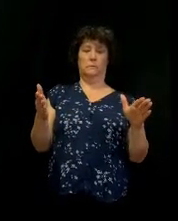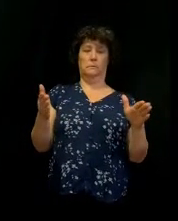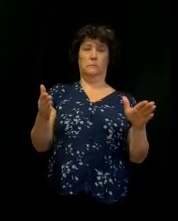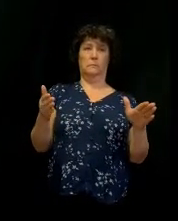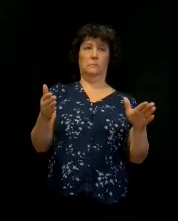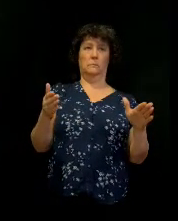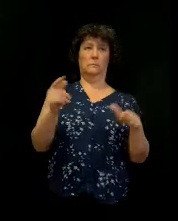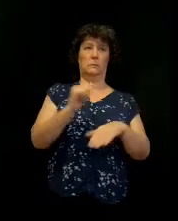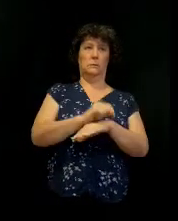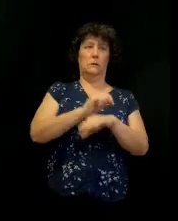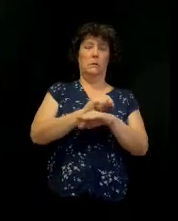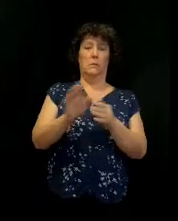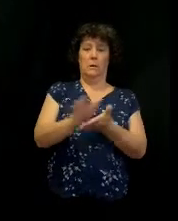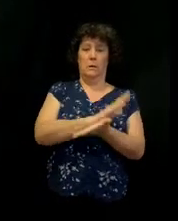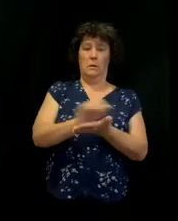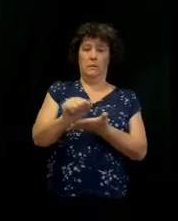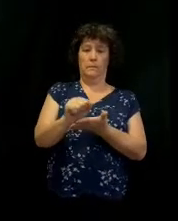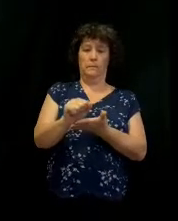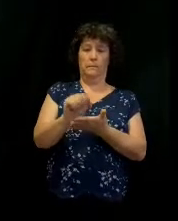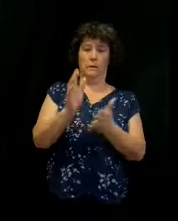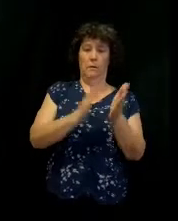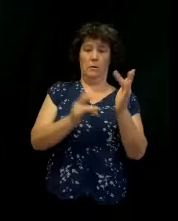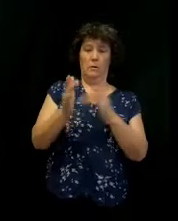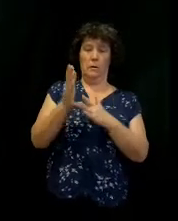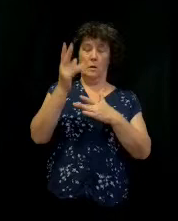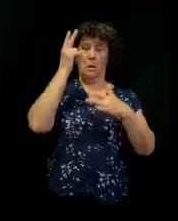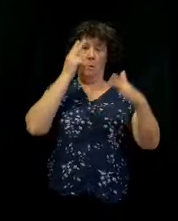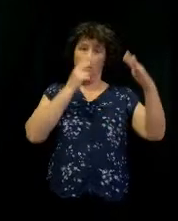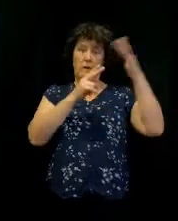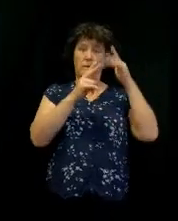The temple was destroyed. Jesus prophesied about it in Matthew 24.